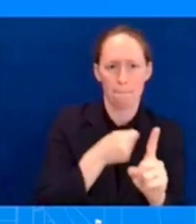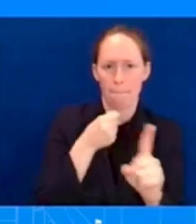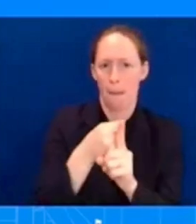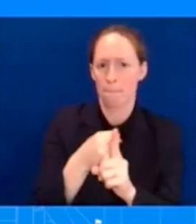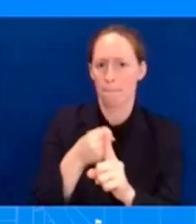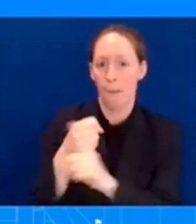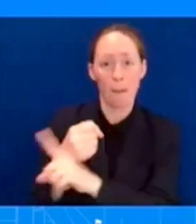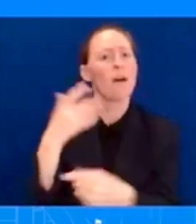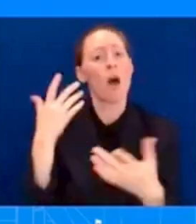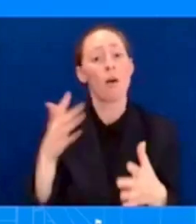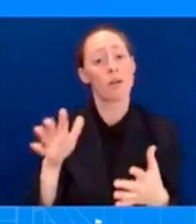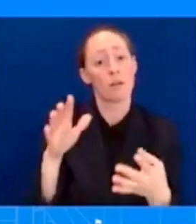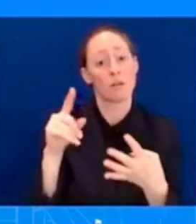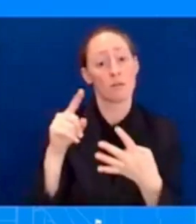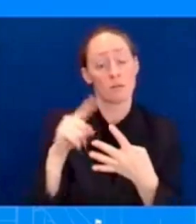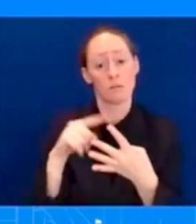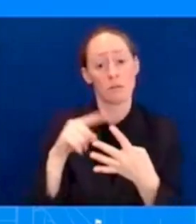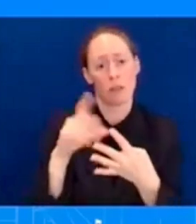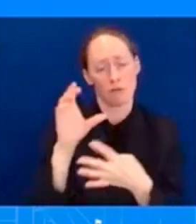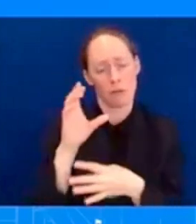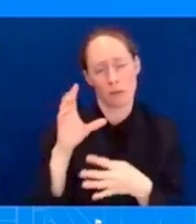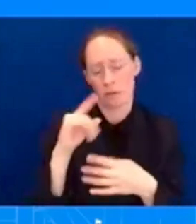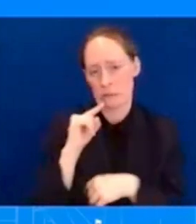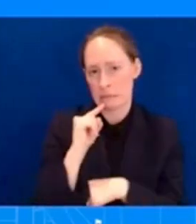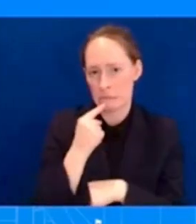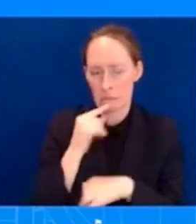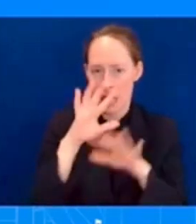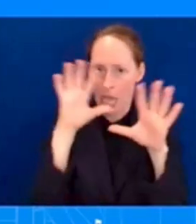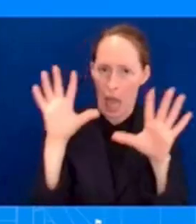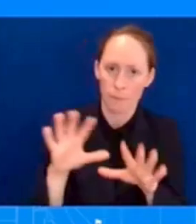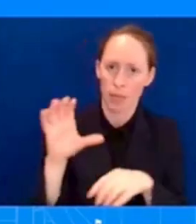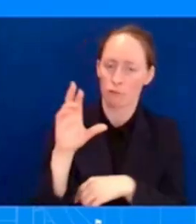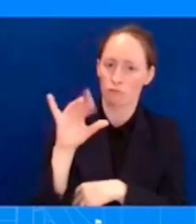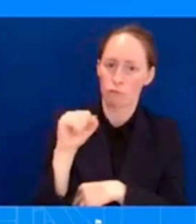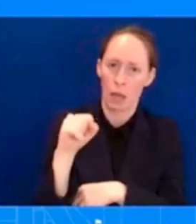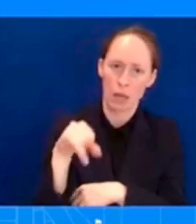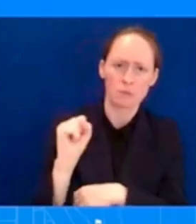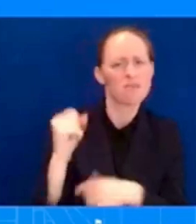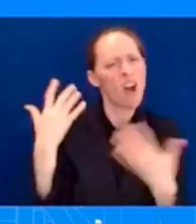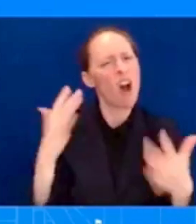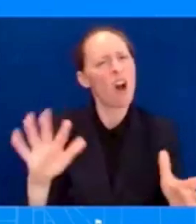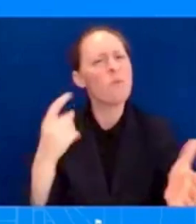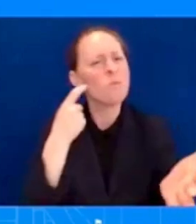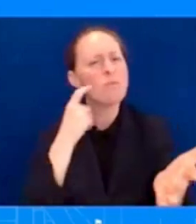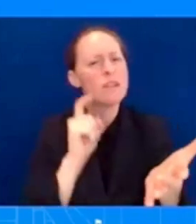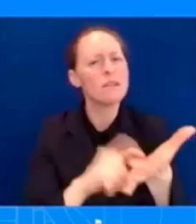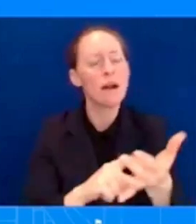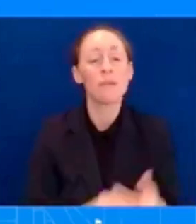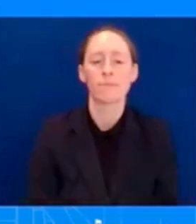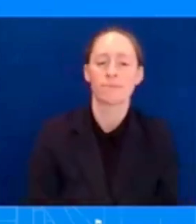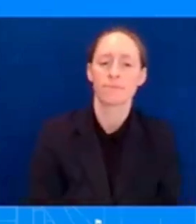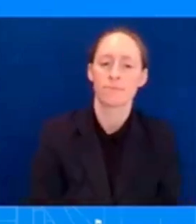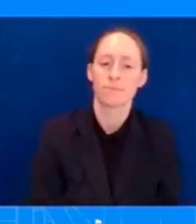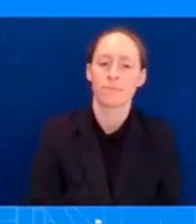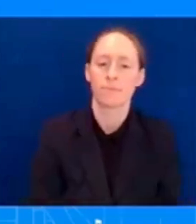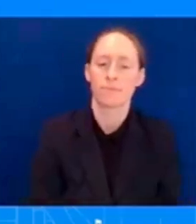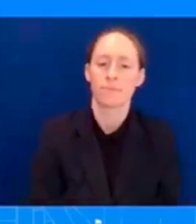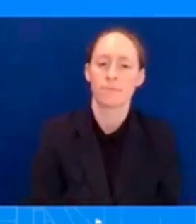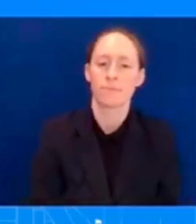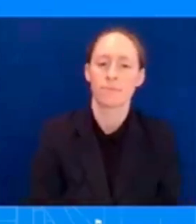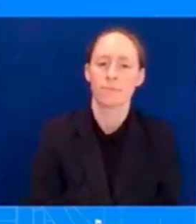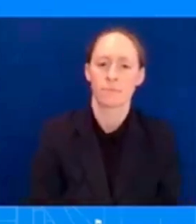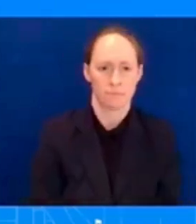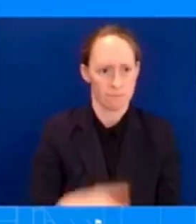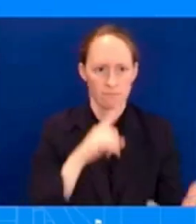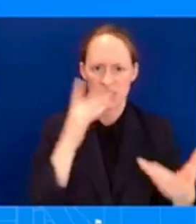he had to deal with coming into the administration. And he sees it as an existential threat of our time. And for that reason,